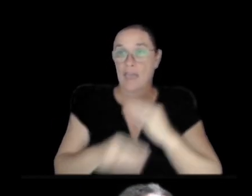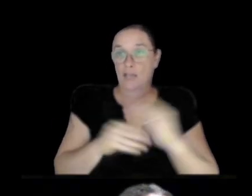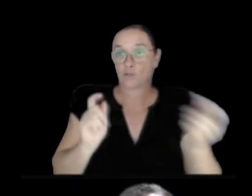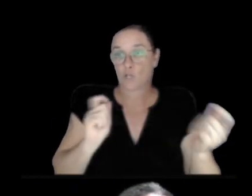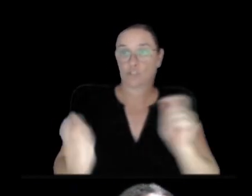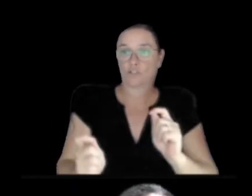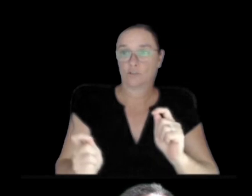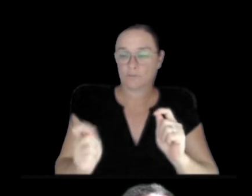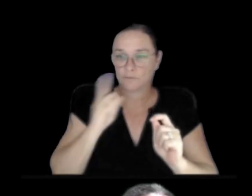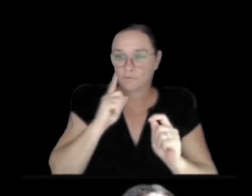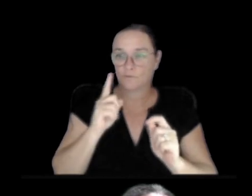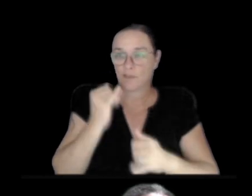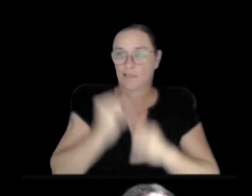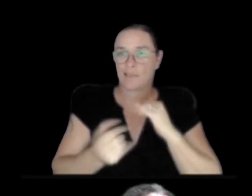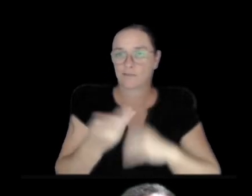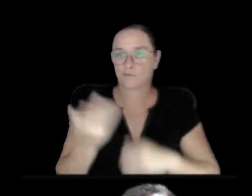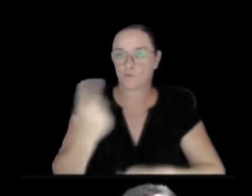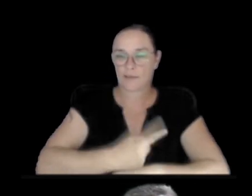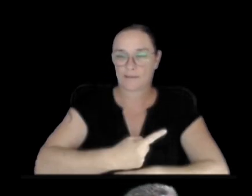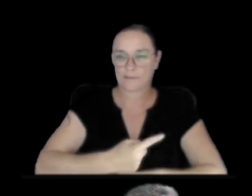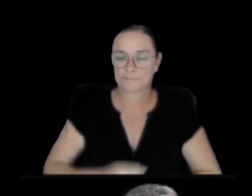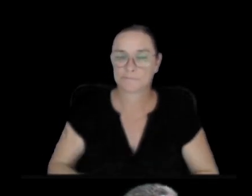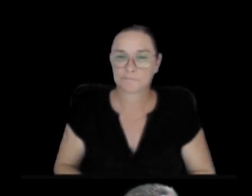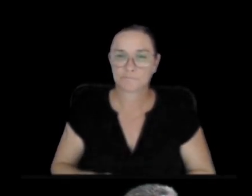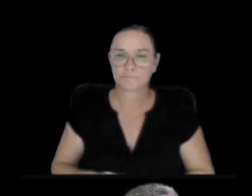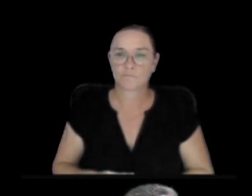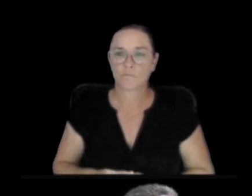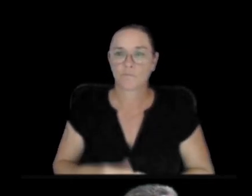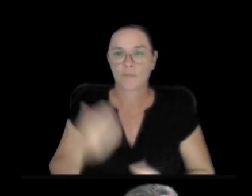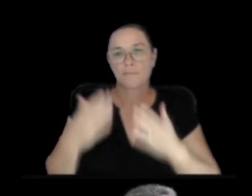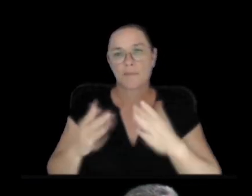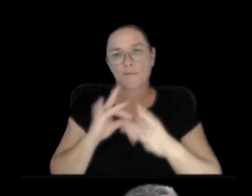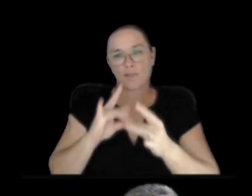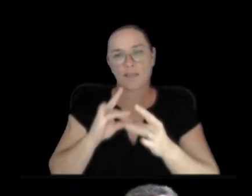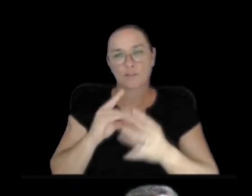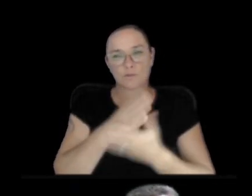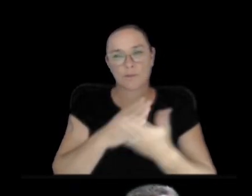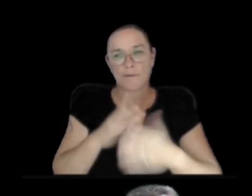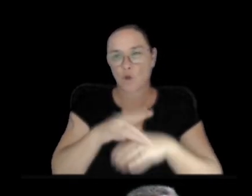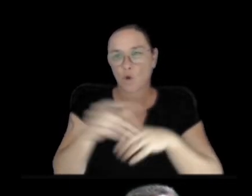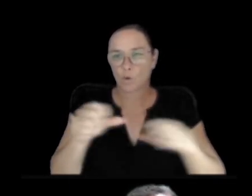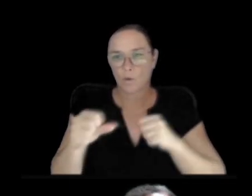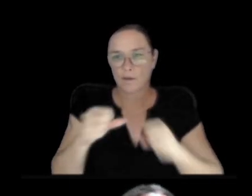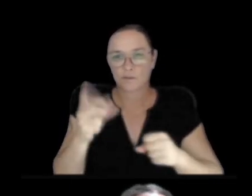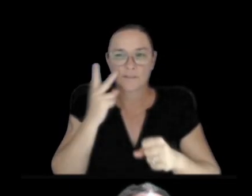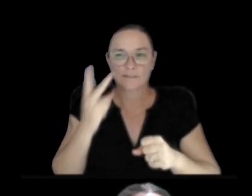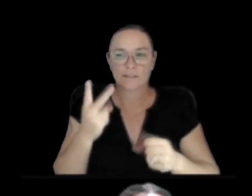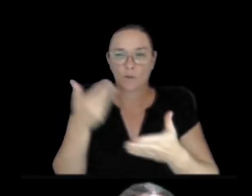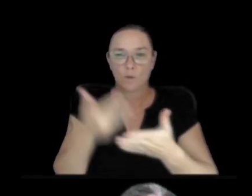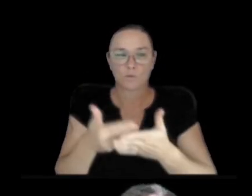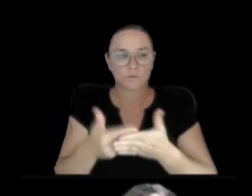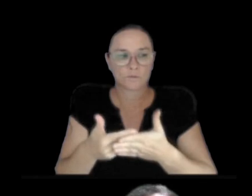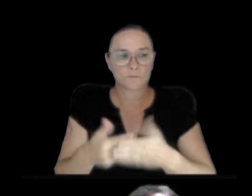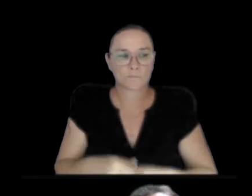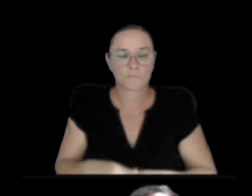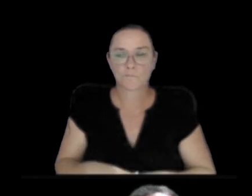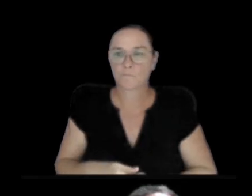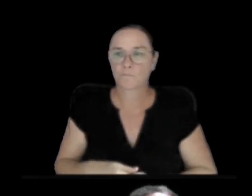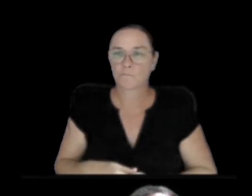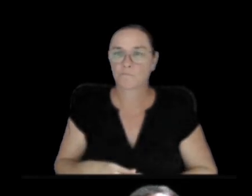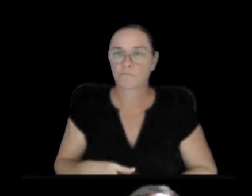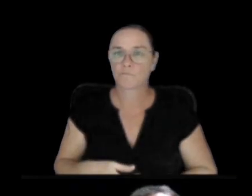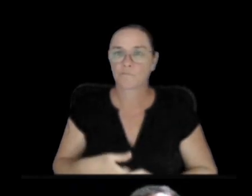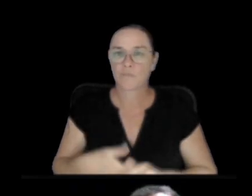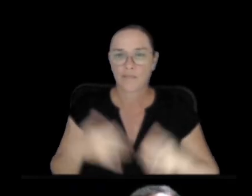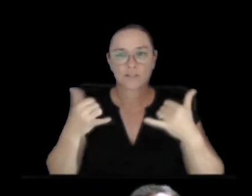in the last couple of days here in the south caldera area, which may relate to some of these earthquakes we actually see nearby in the area still flaring